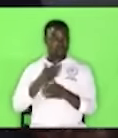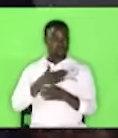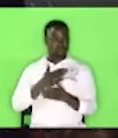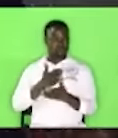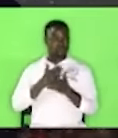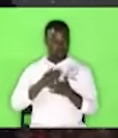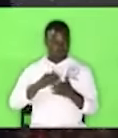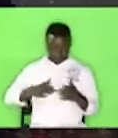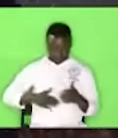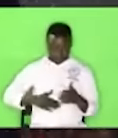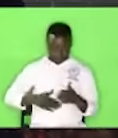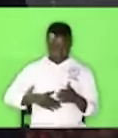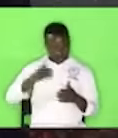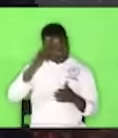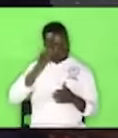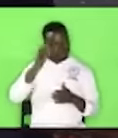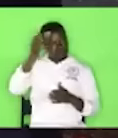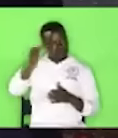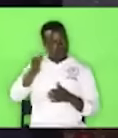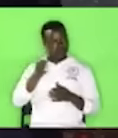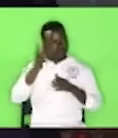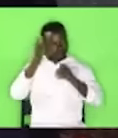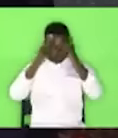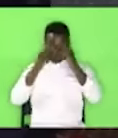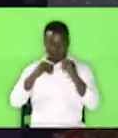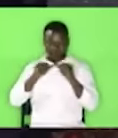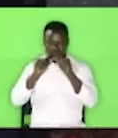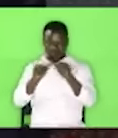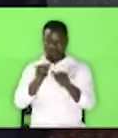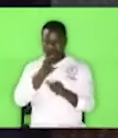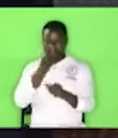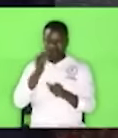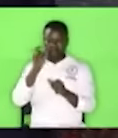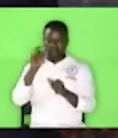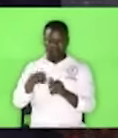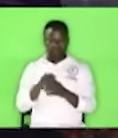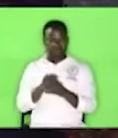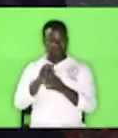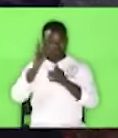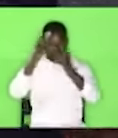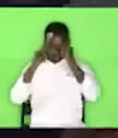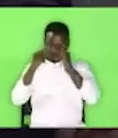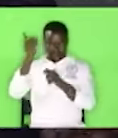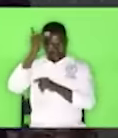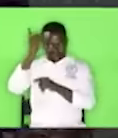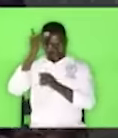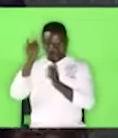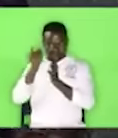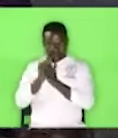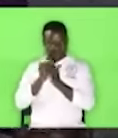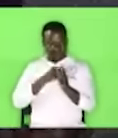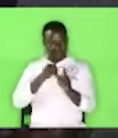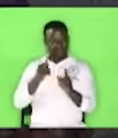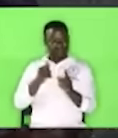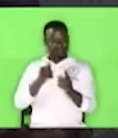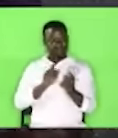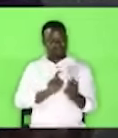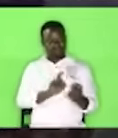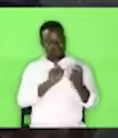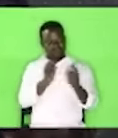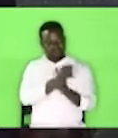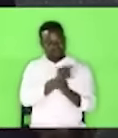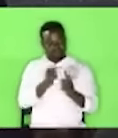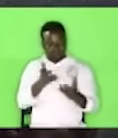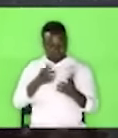future because I have to continue to fast because of some demons that I have to deal with I need this tummy